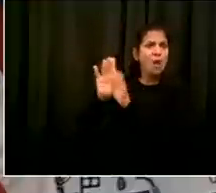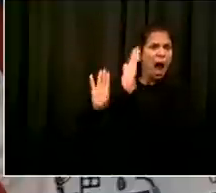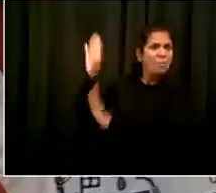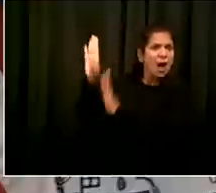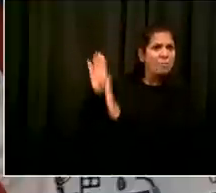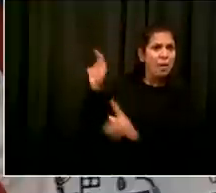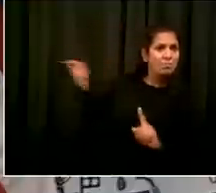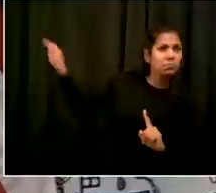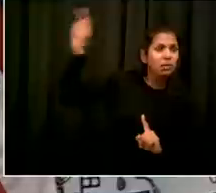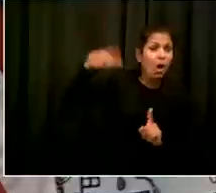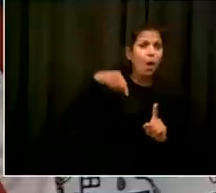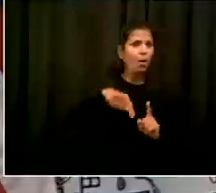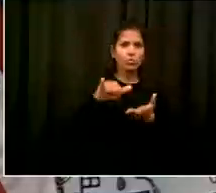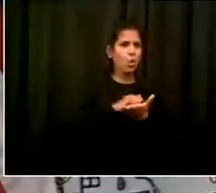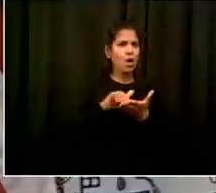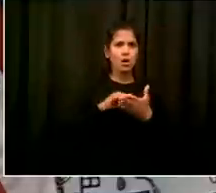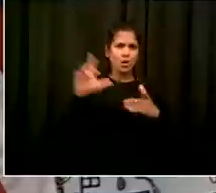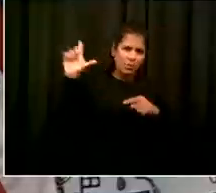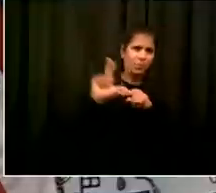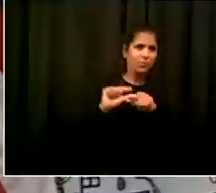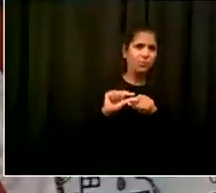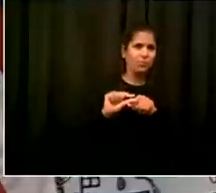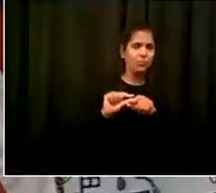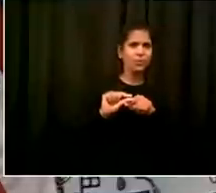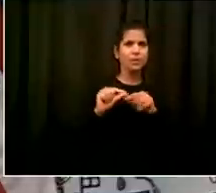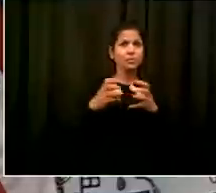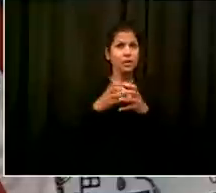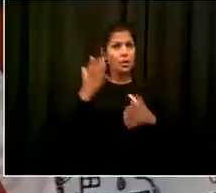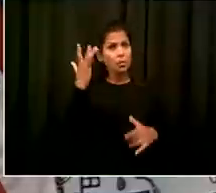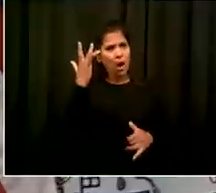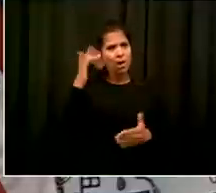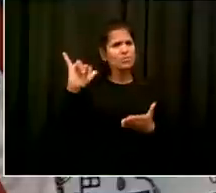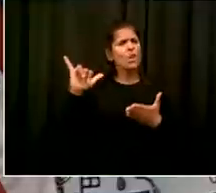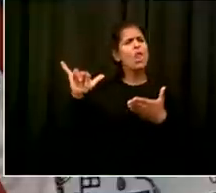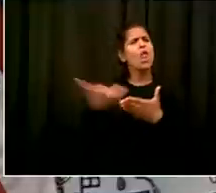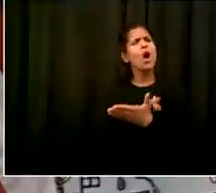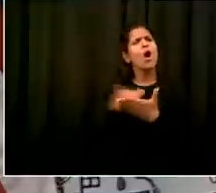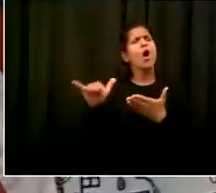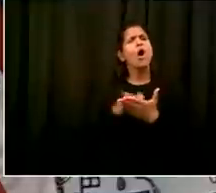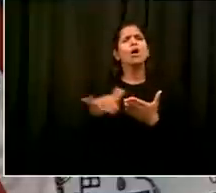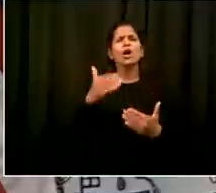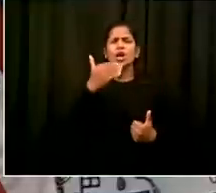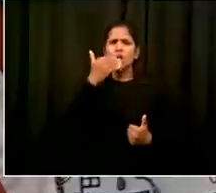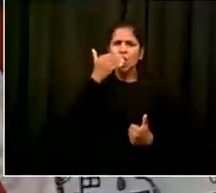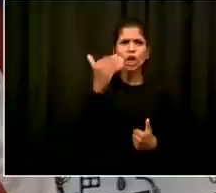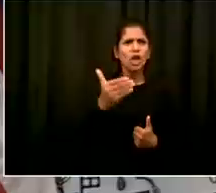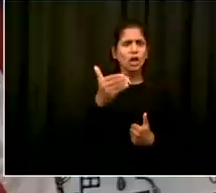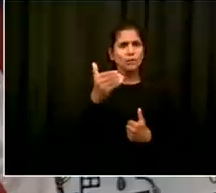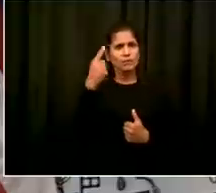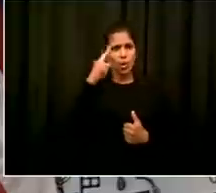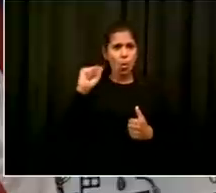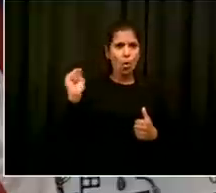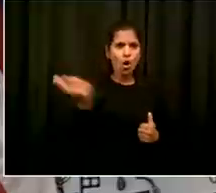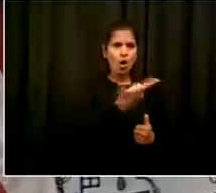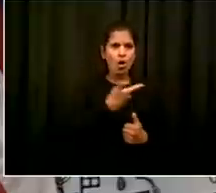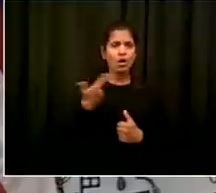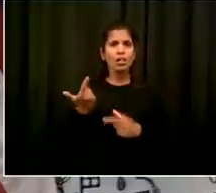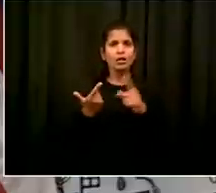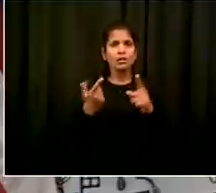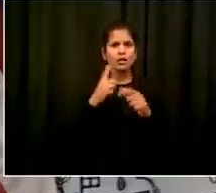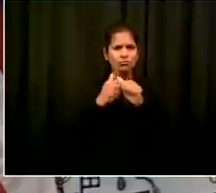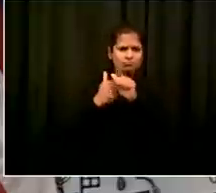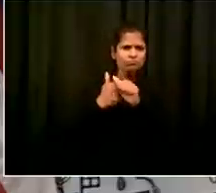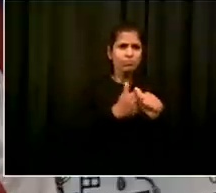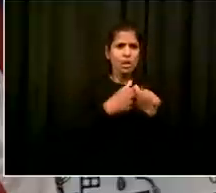why is new york city succeeded so much because of you and because of your discipline your strength your resiliency but we got to